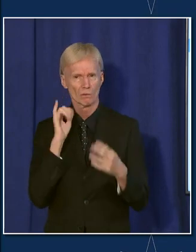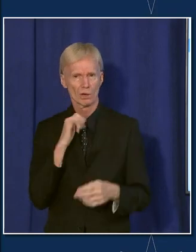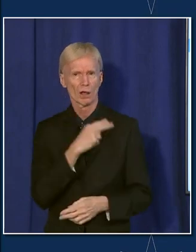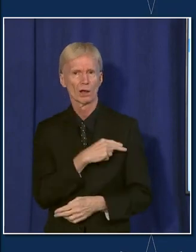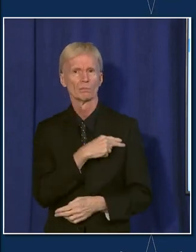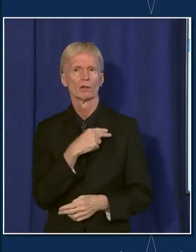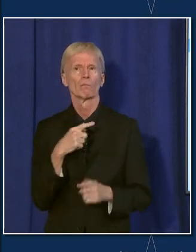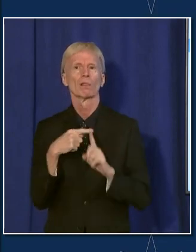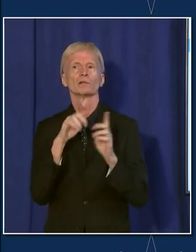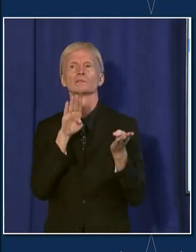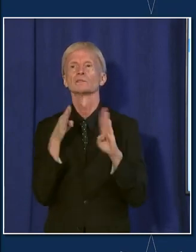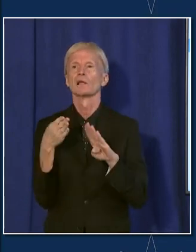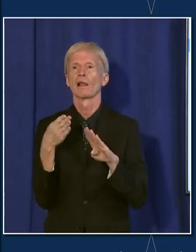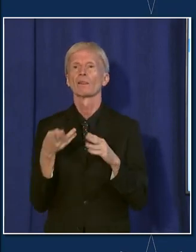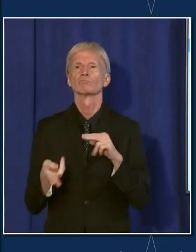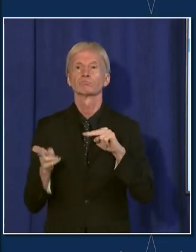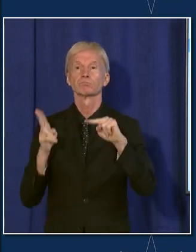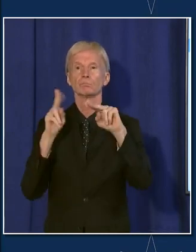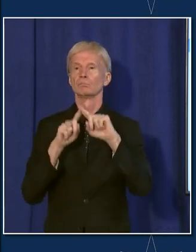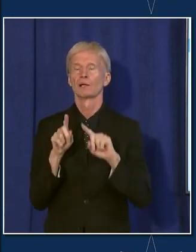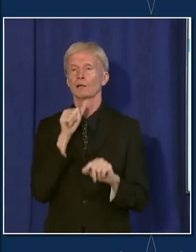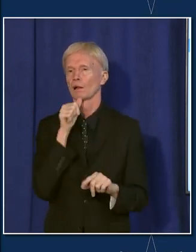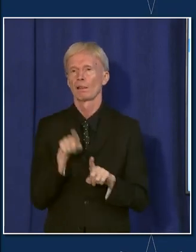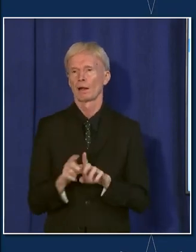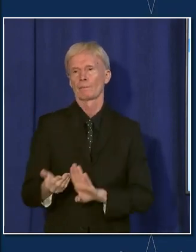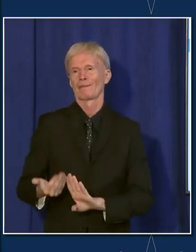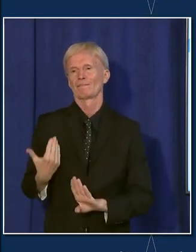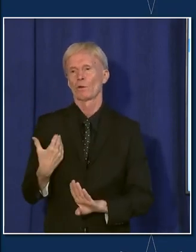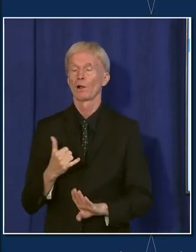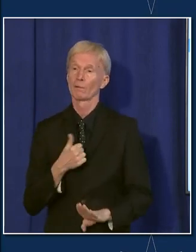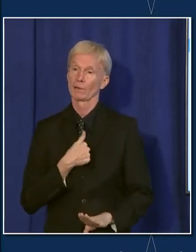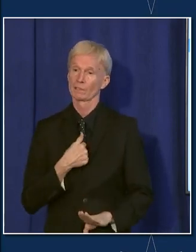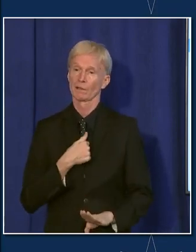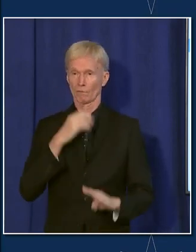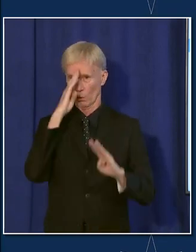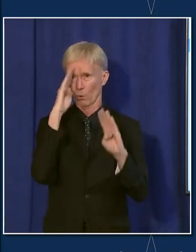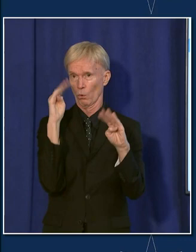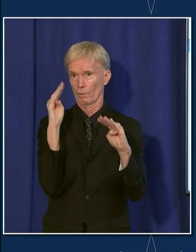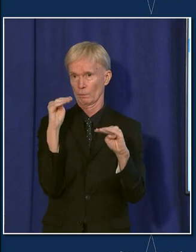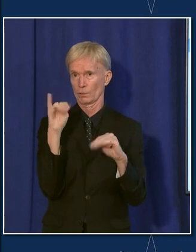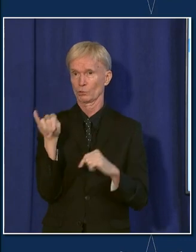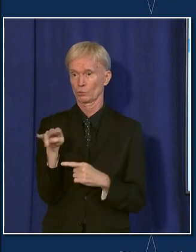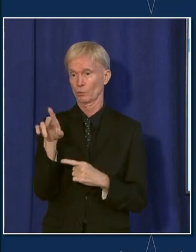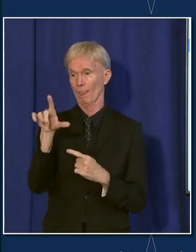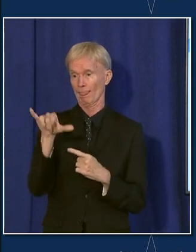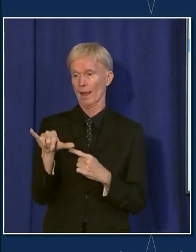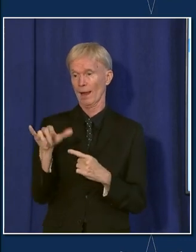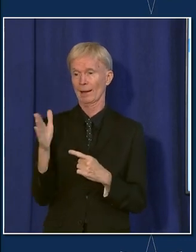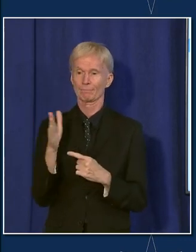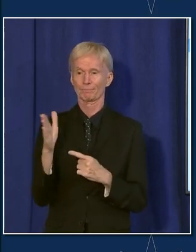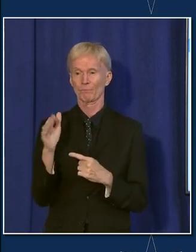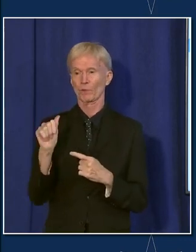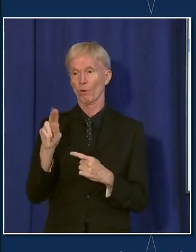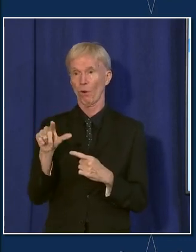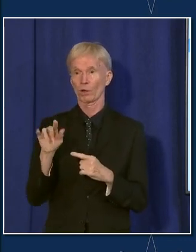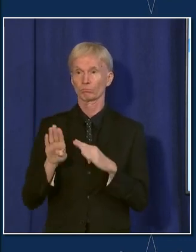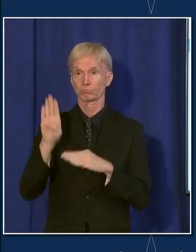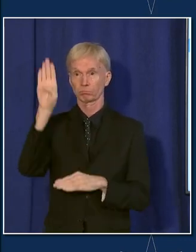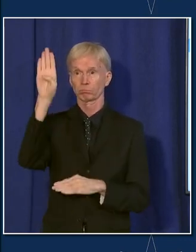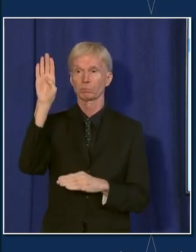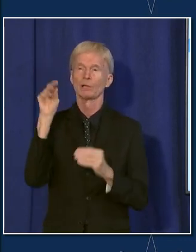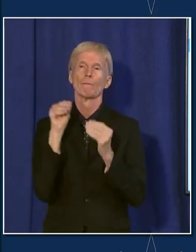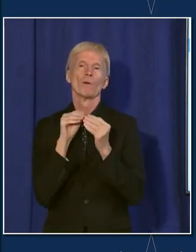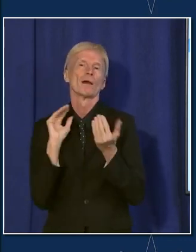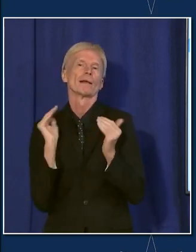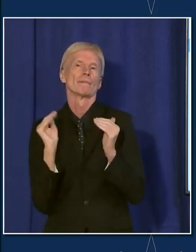a bit, but nothing like we'd seen previously. I am hopeful that this July kind of August surge will look more